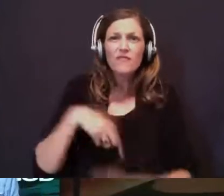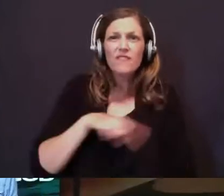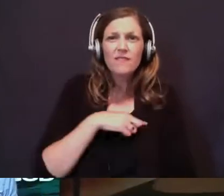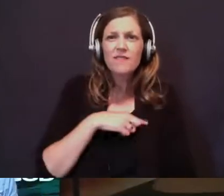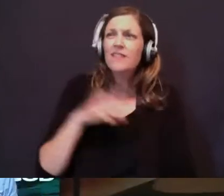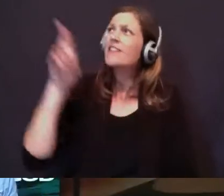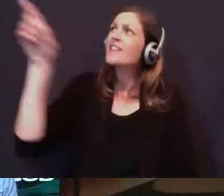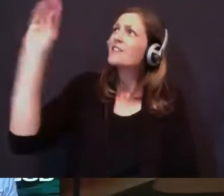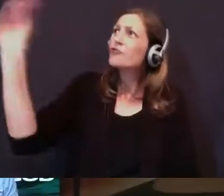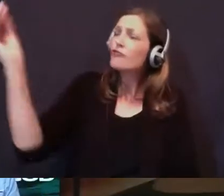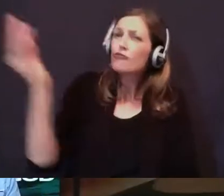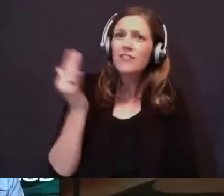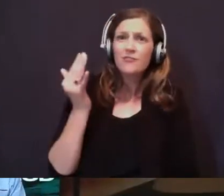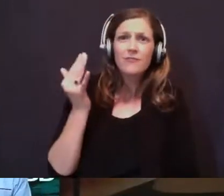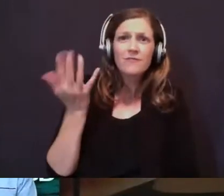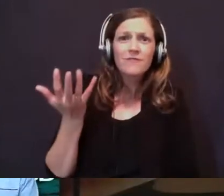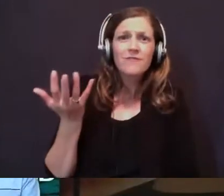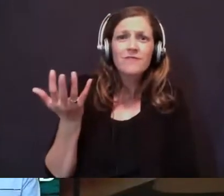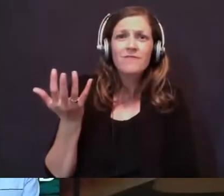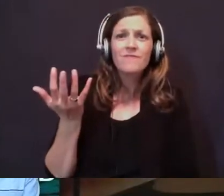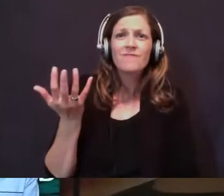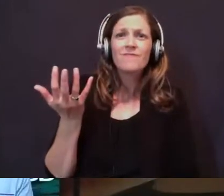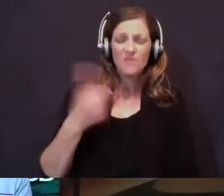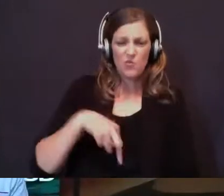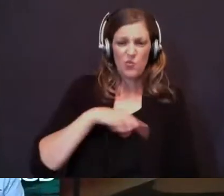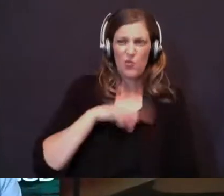towards us, his enemies.